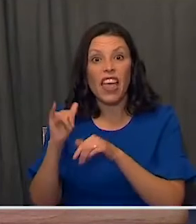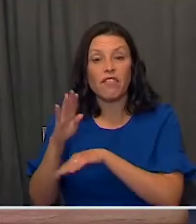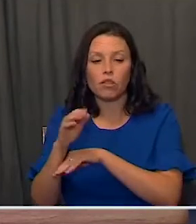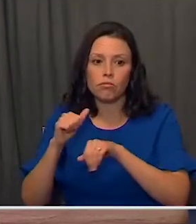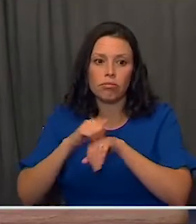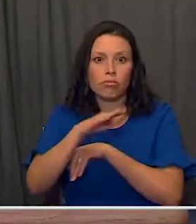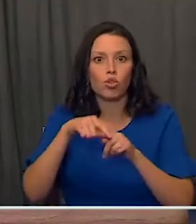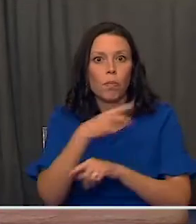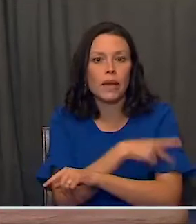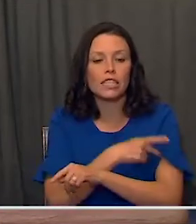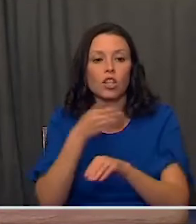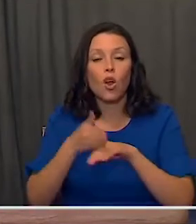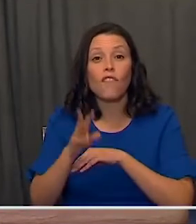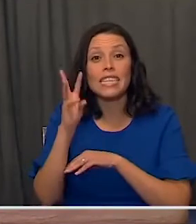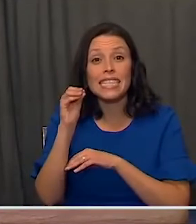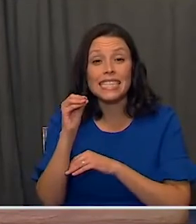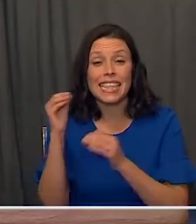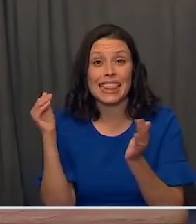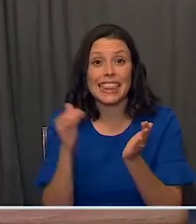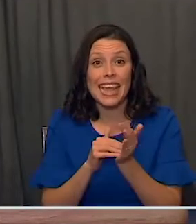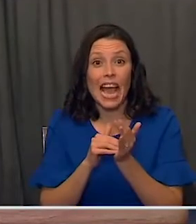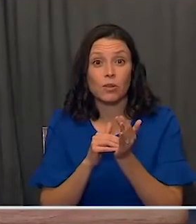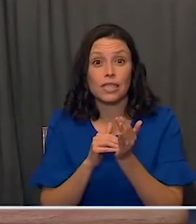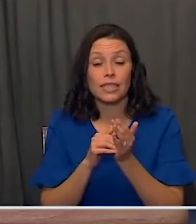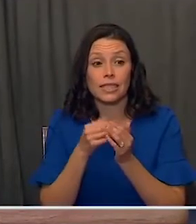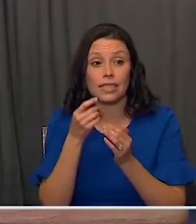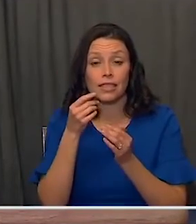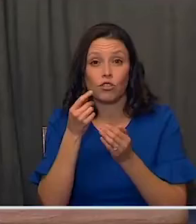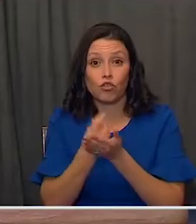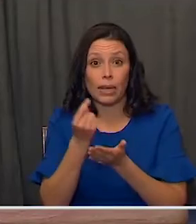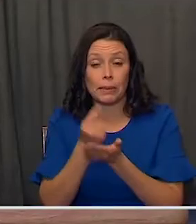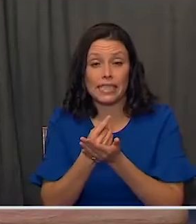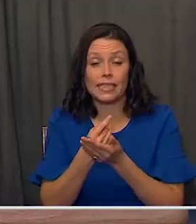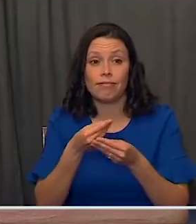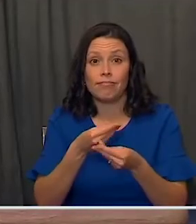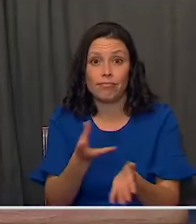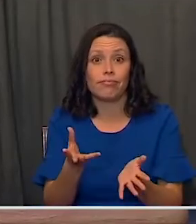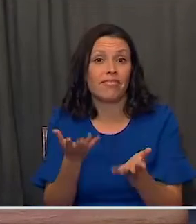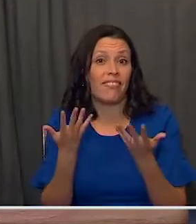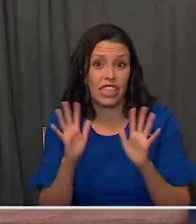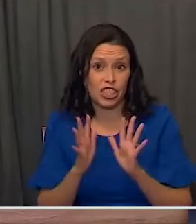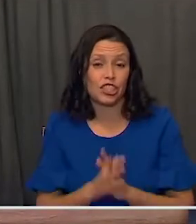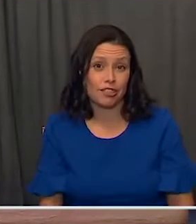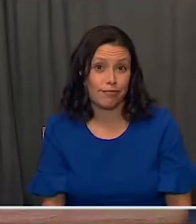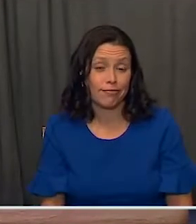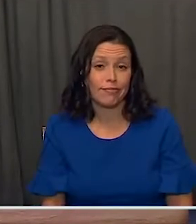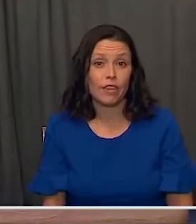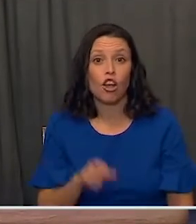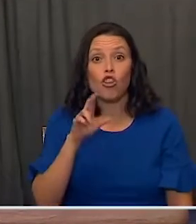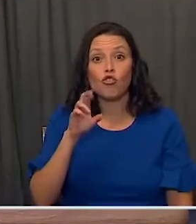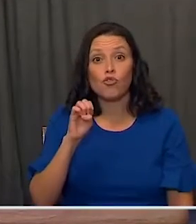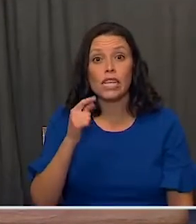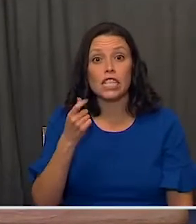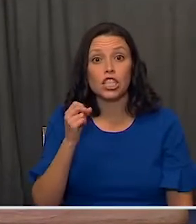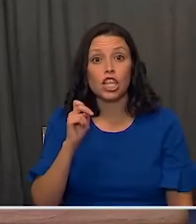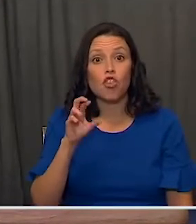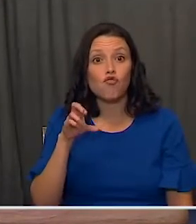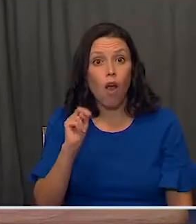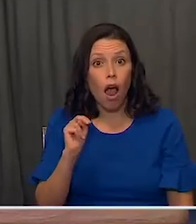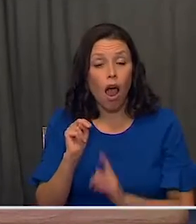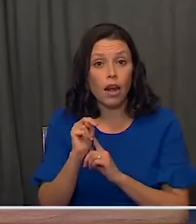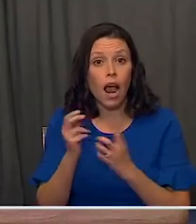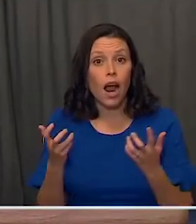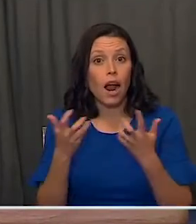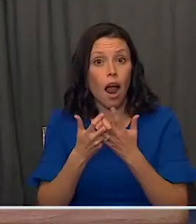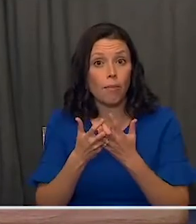And already over 60,000 courses of therapy have been delivered. Regeneron's combination